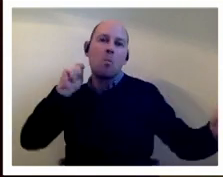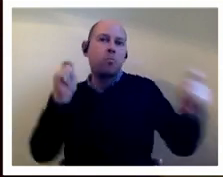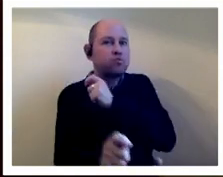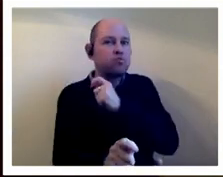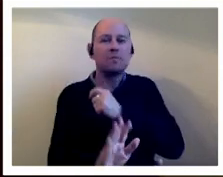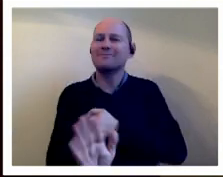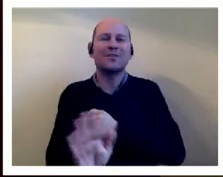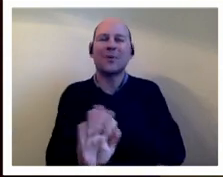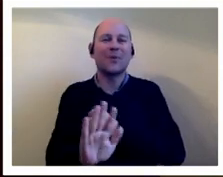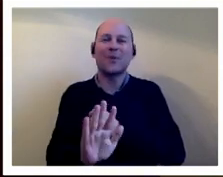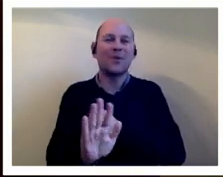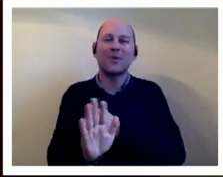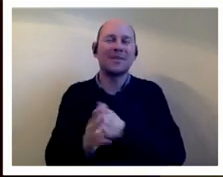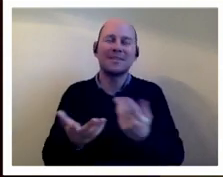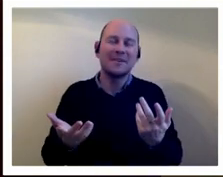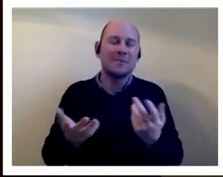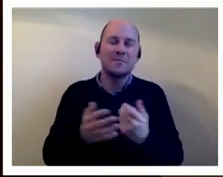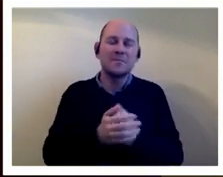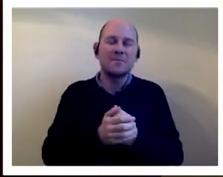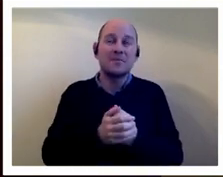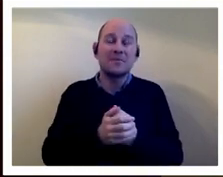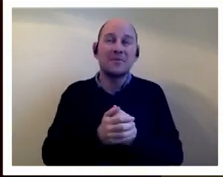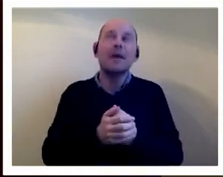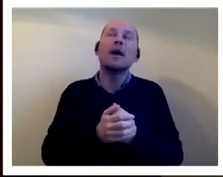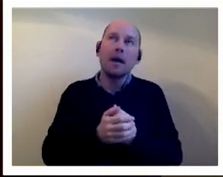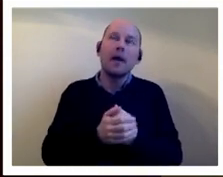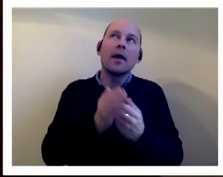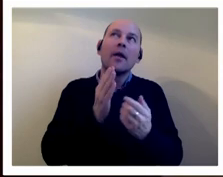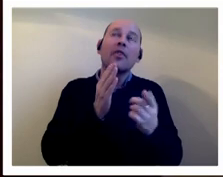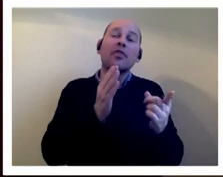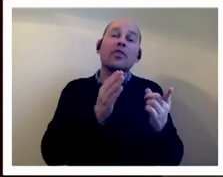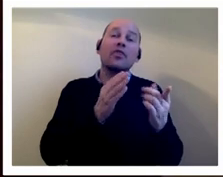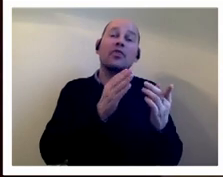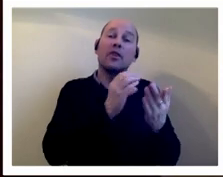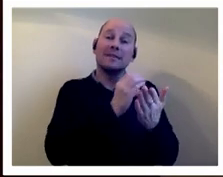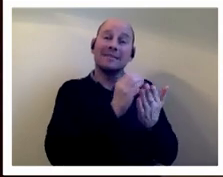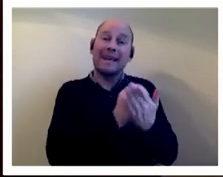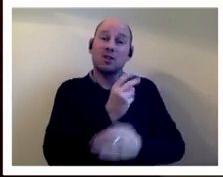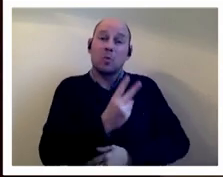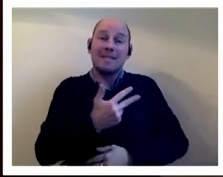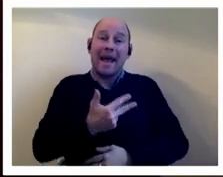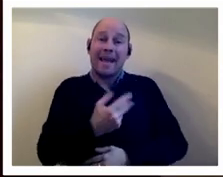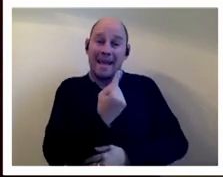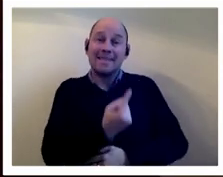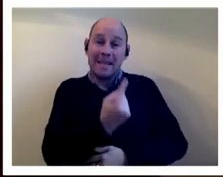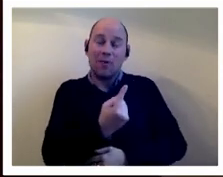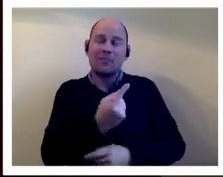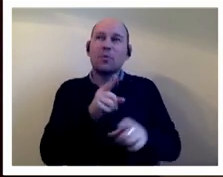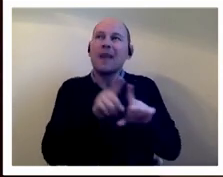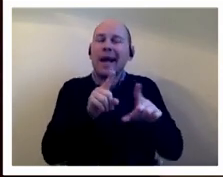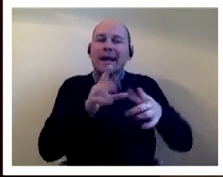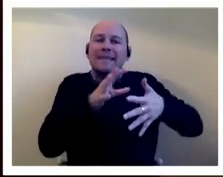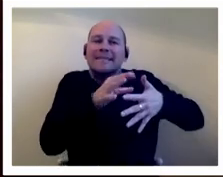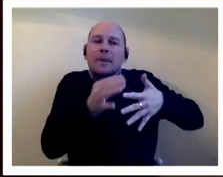um you know it was a very symbolic floor in itself in a sense section 28 was kind of the symptom of the